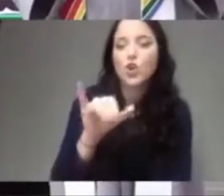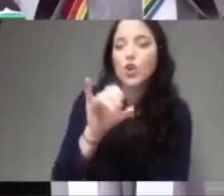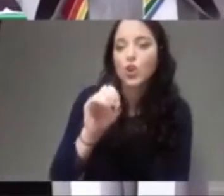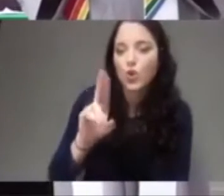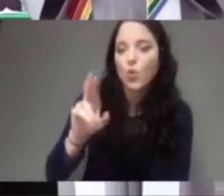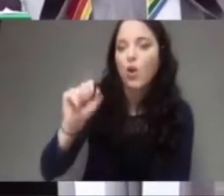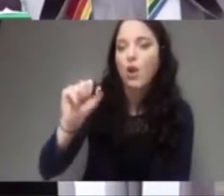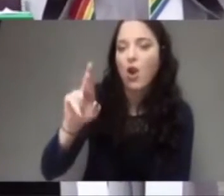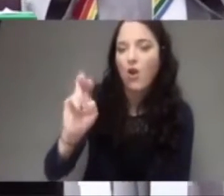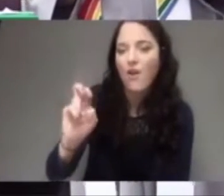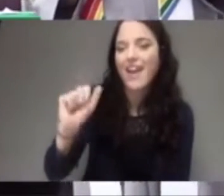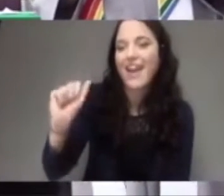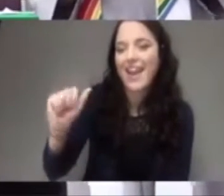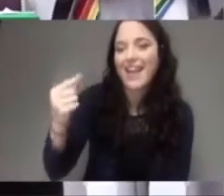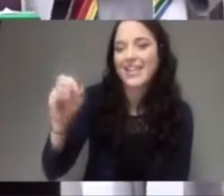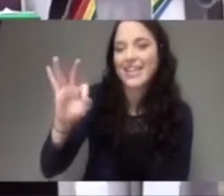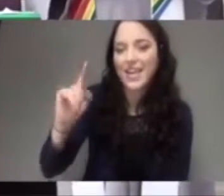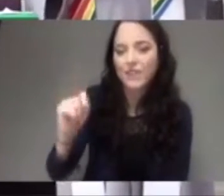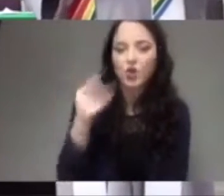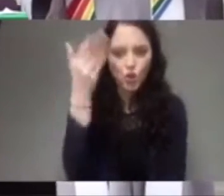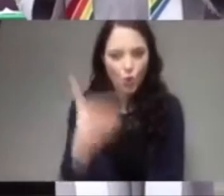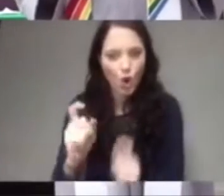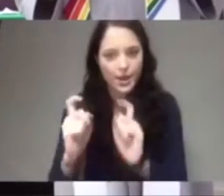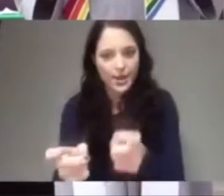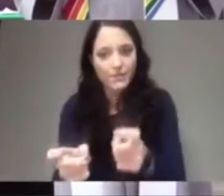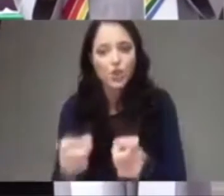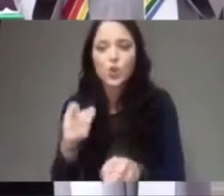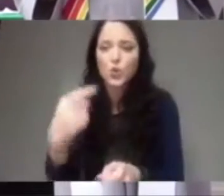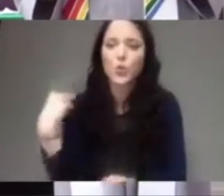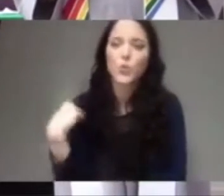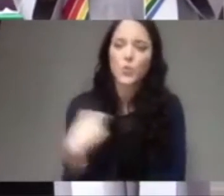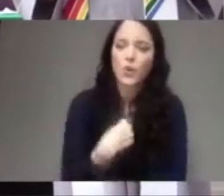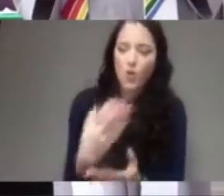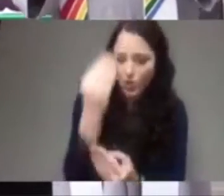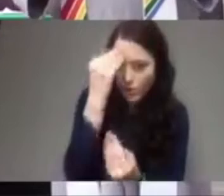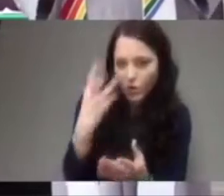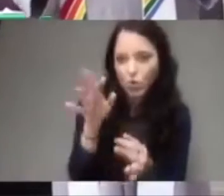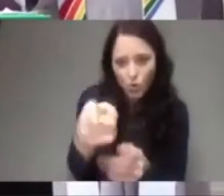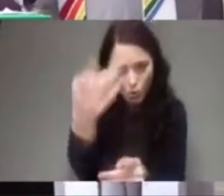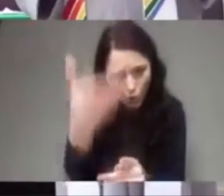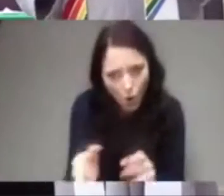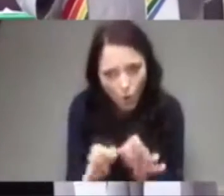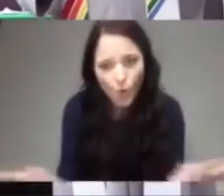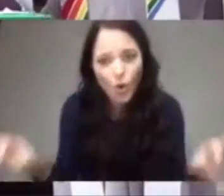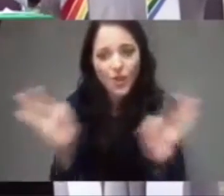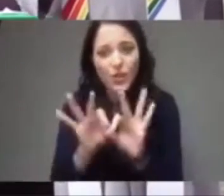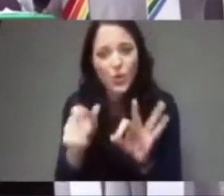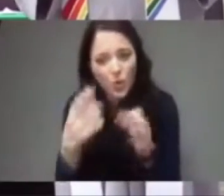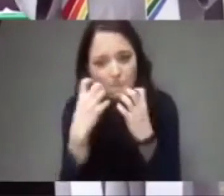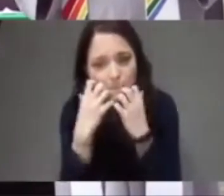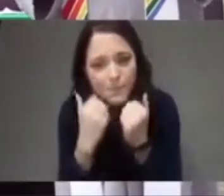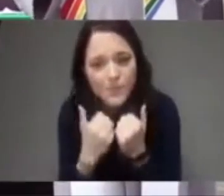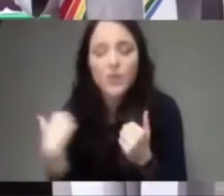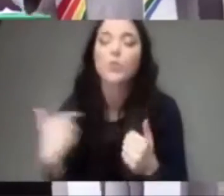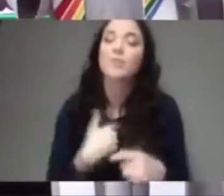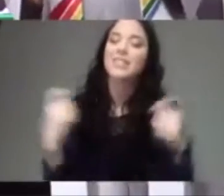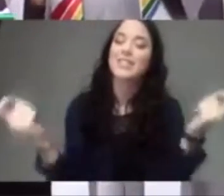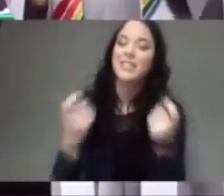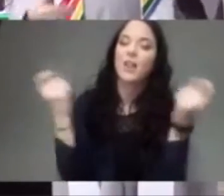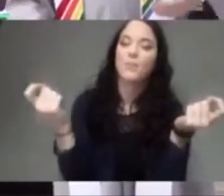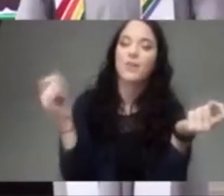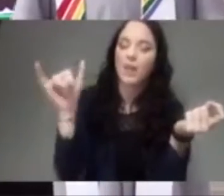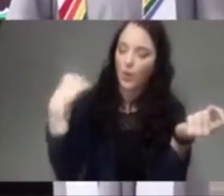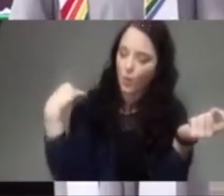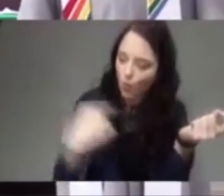you are beloved and connected. We'll be celebrating the various ways that we are gifts that we give to